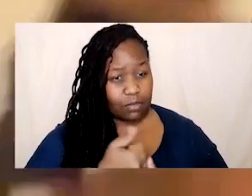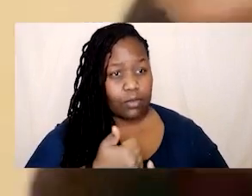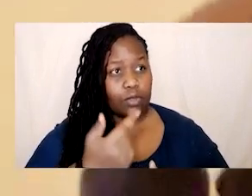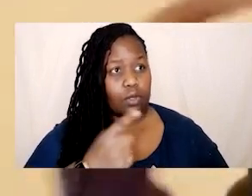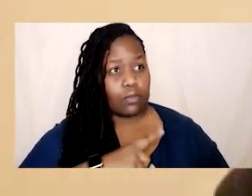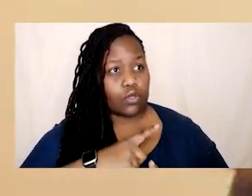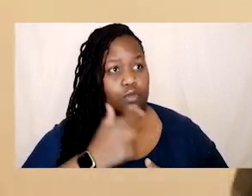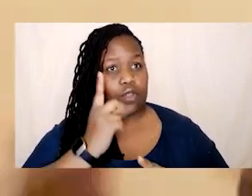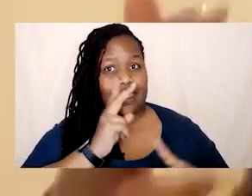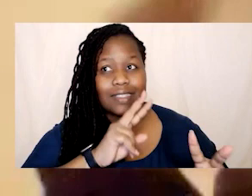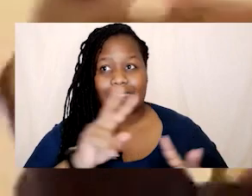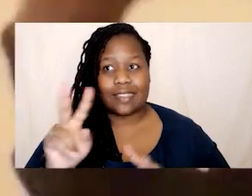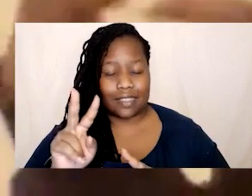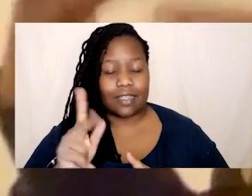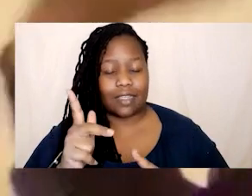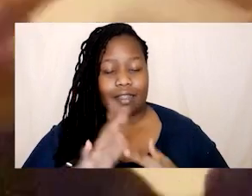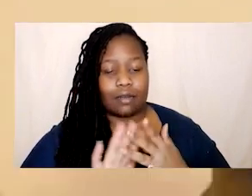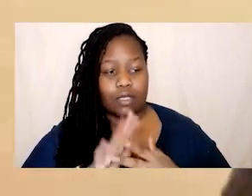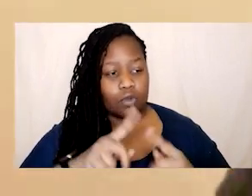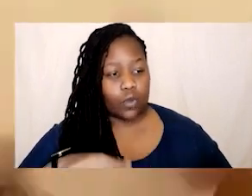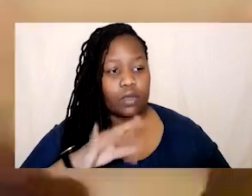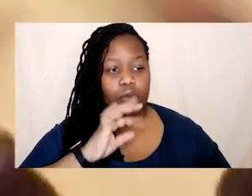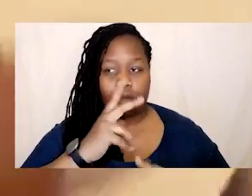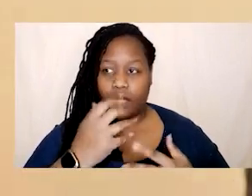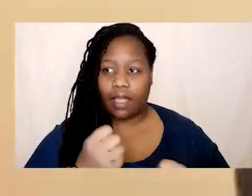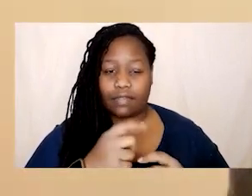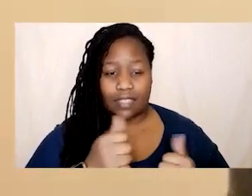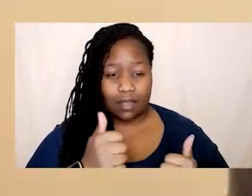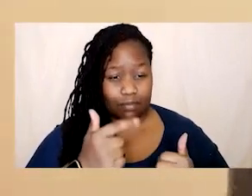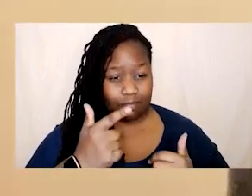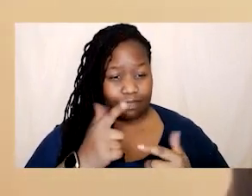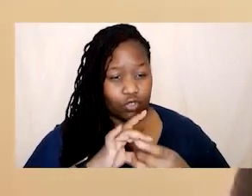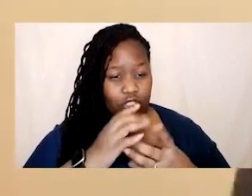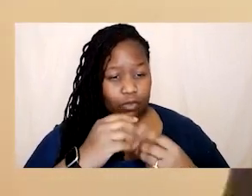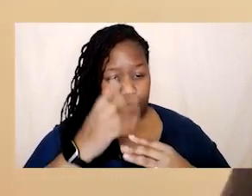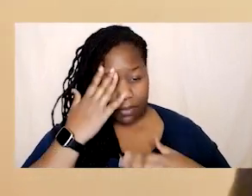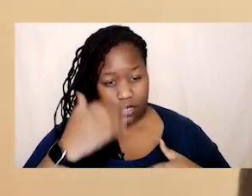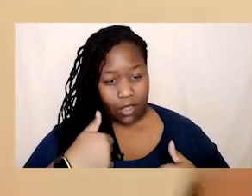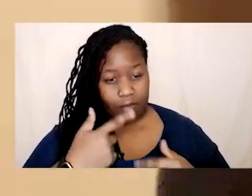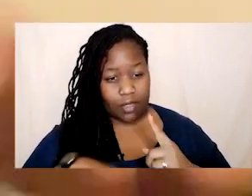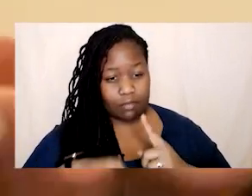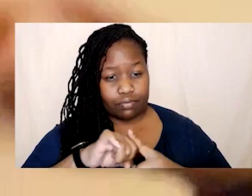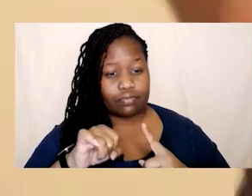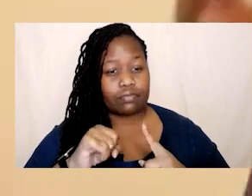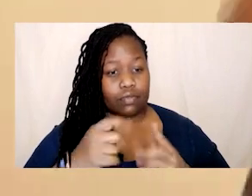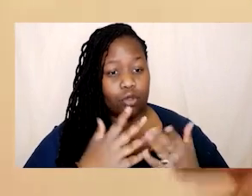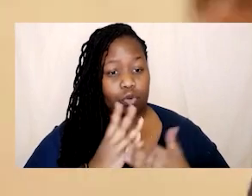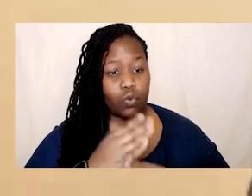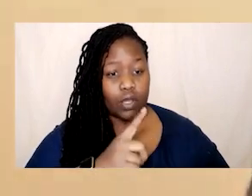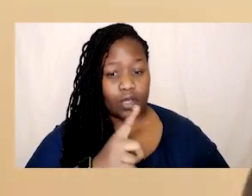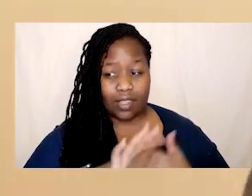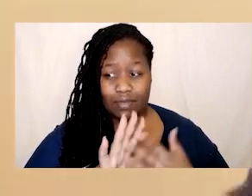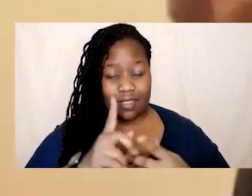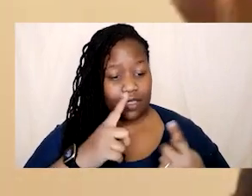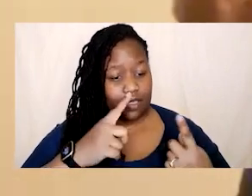have some relationship with with our mental health being impacted by our work and um and i think that's for us to work it out